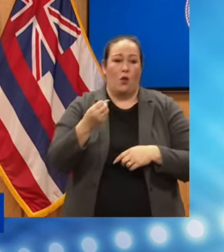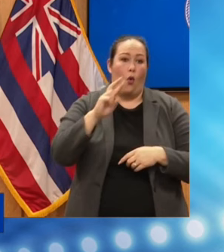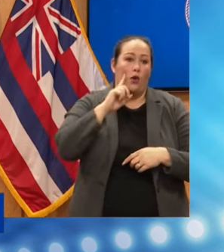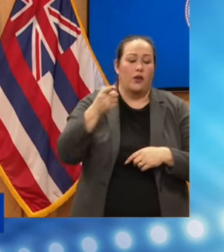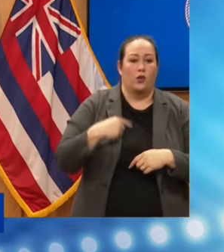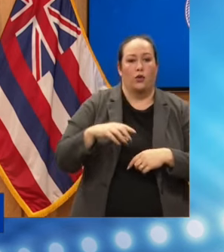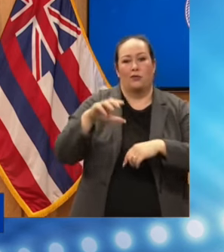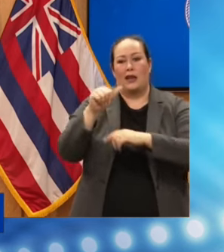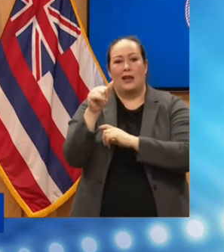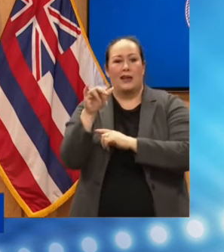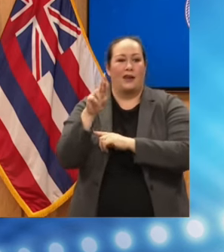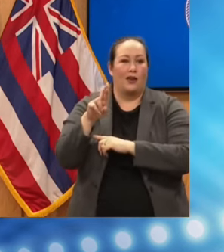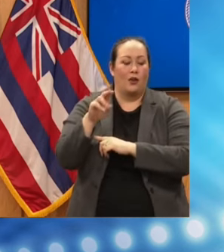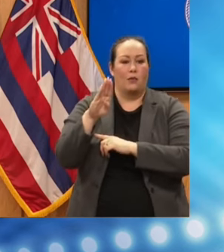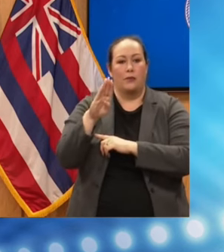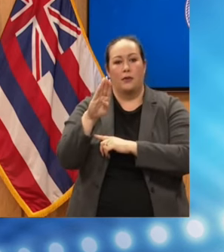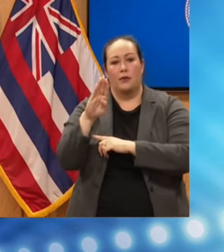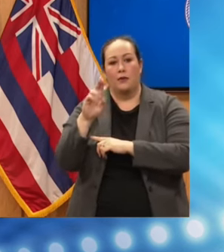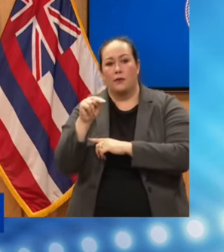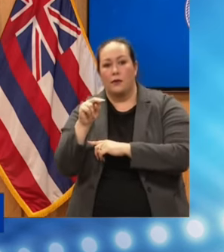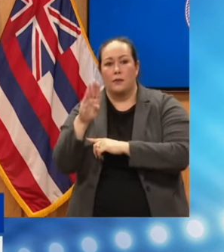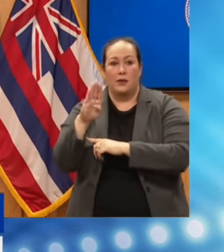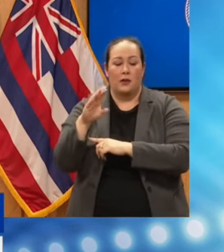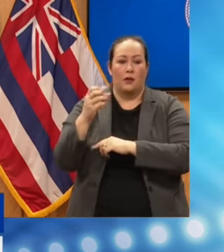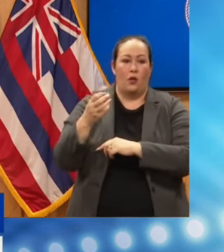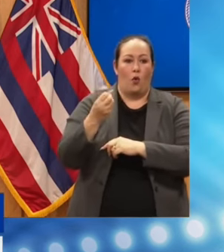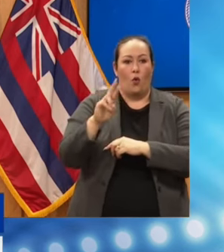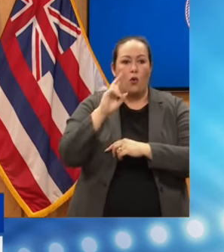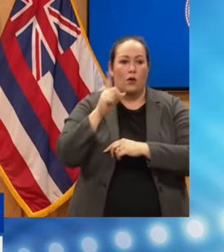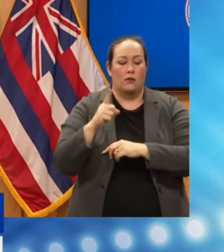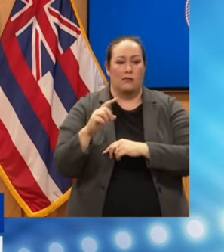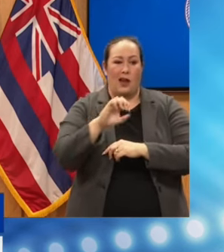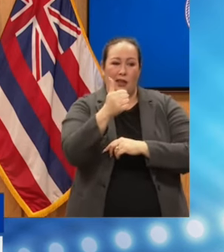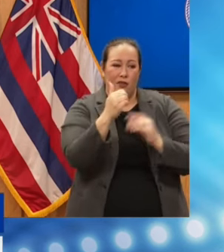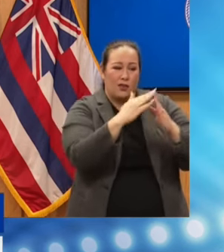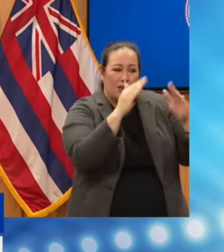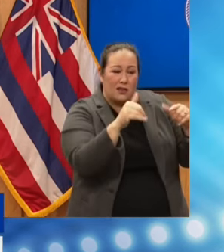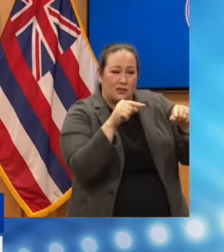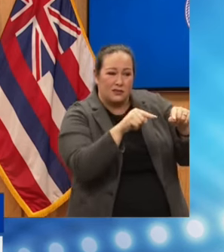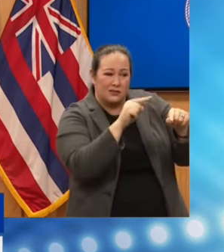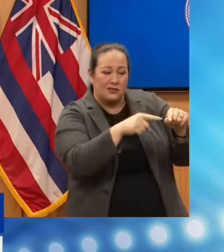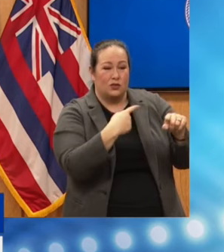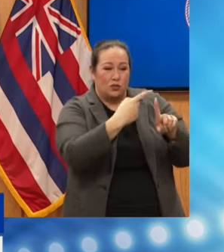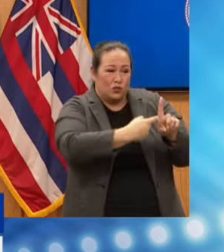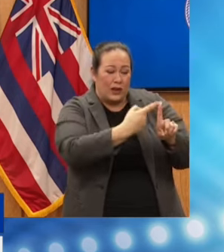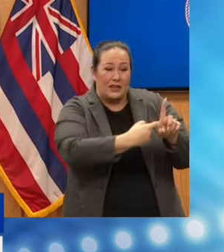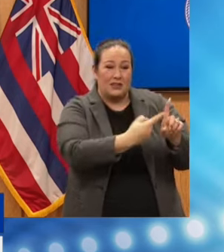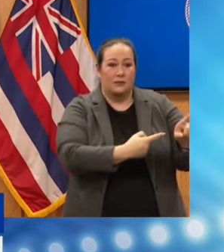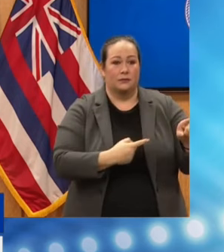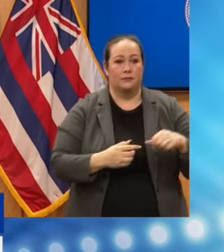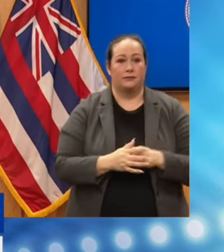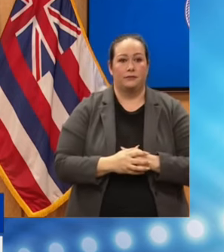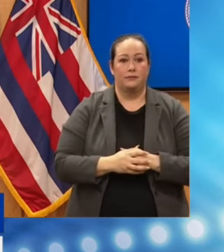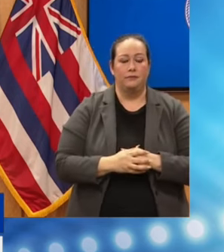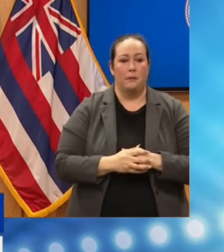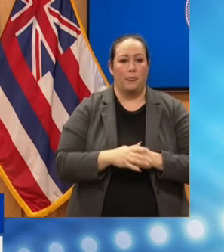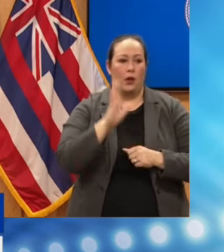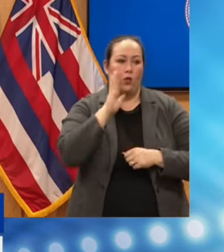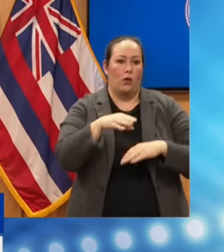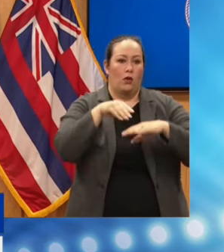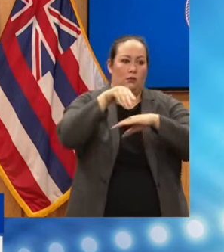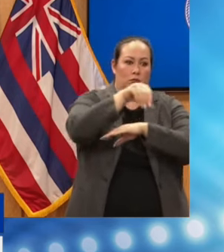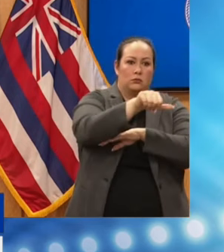or the Ohana that they have on their property. We will create a program so that that's available. It will be deeply subsidized, in my opinion,